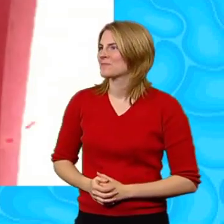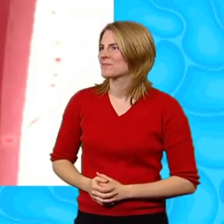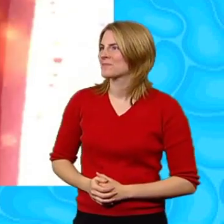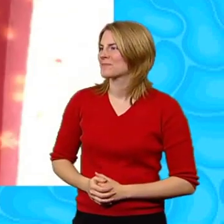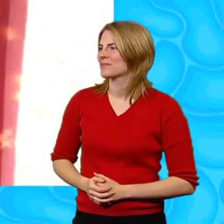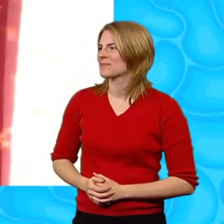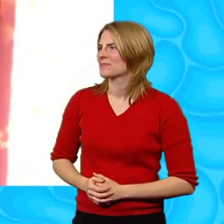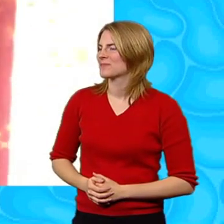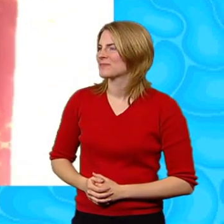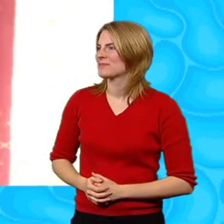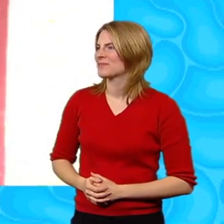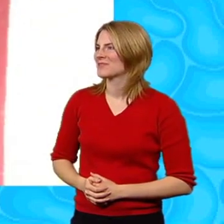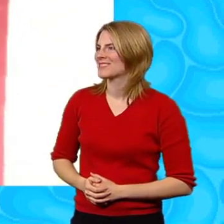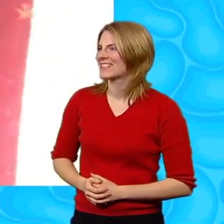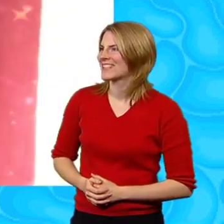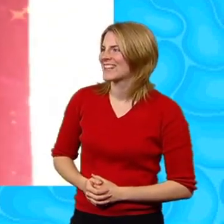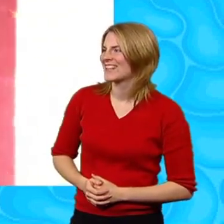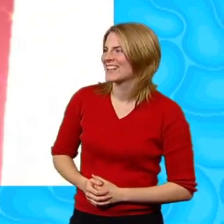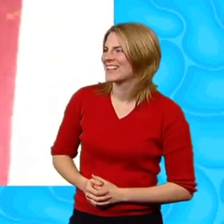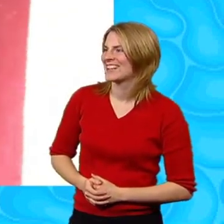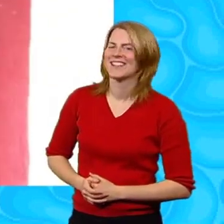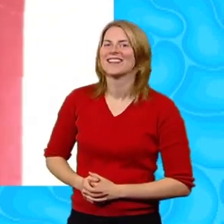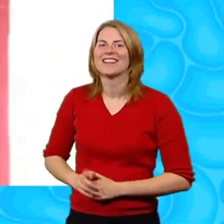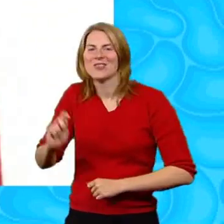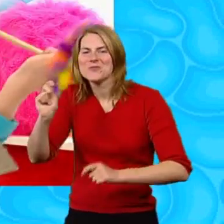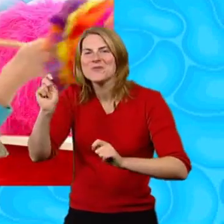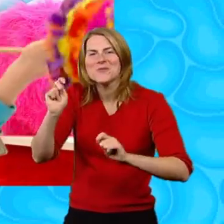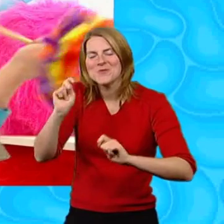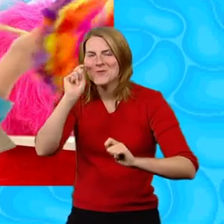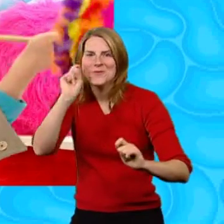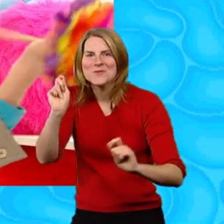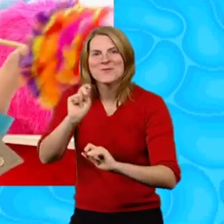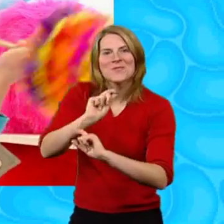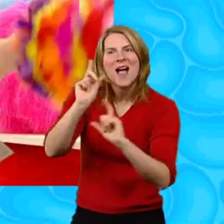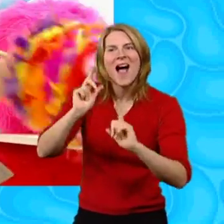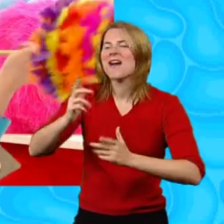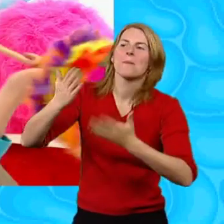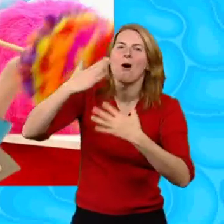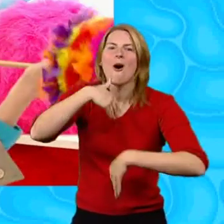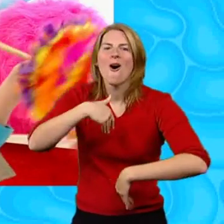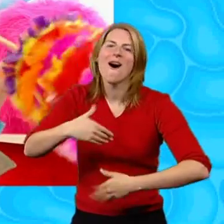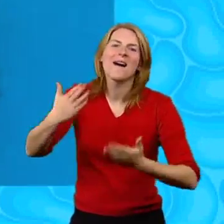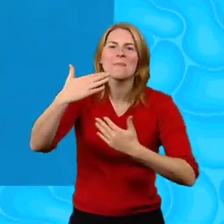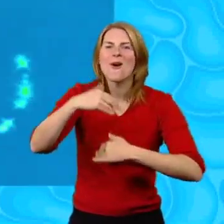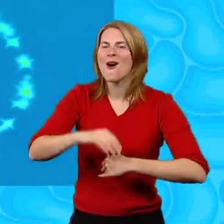Rrrr! Rrrr! Rrrrr! Rrrr! and shine, come on!